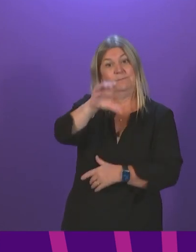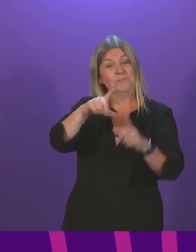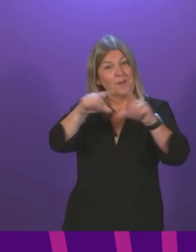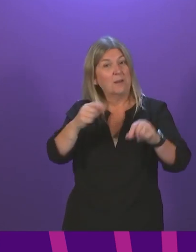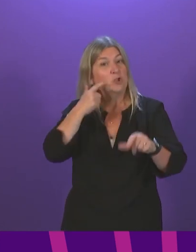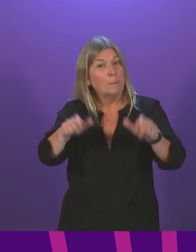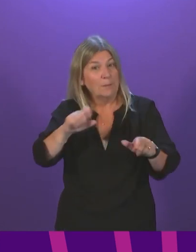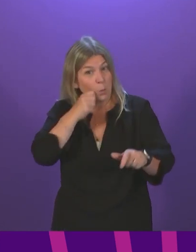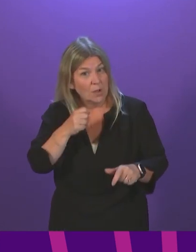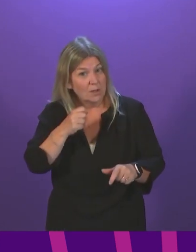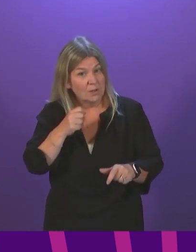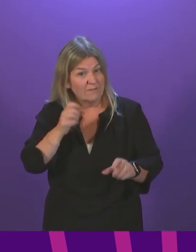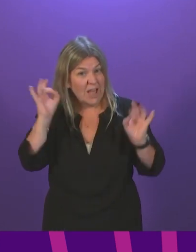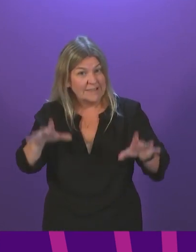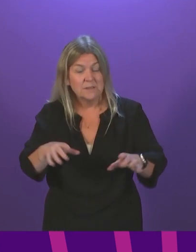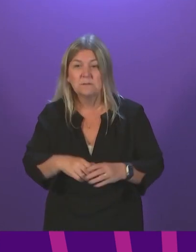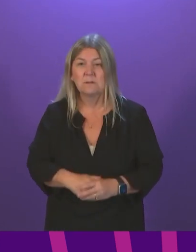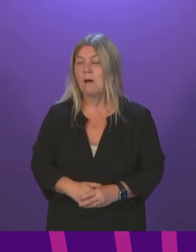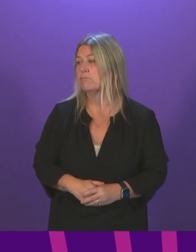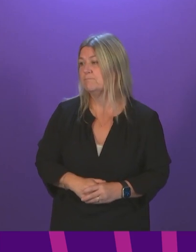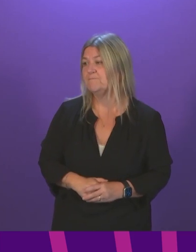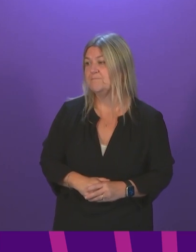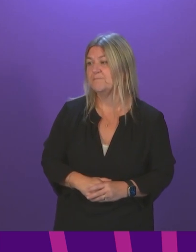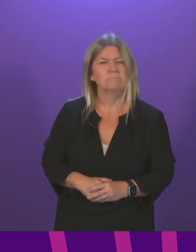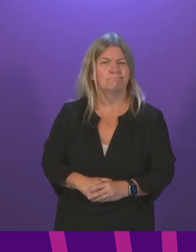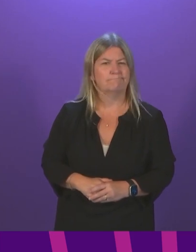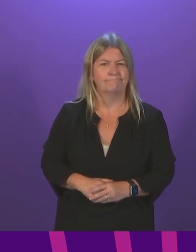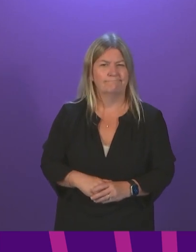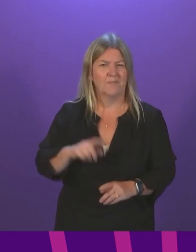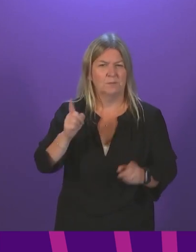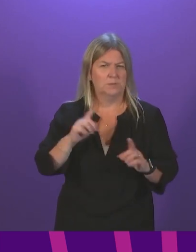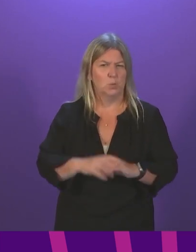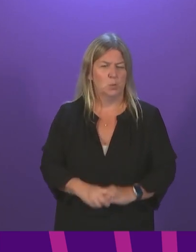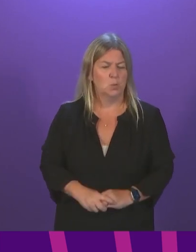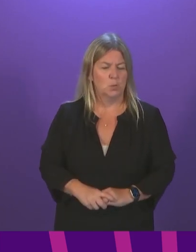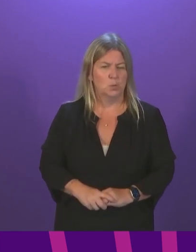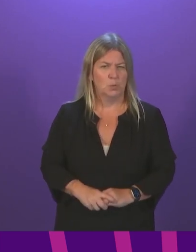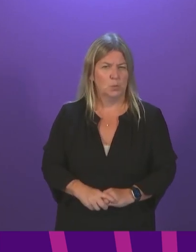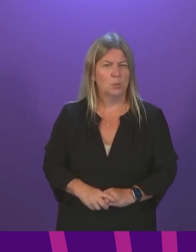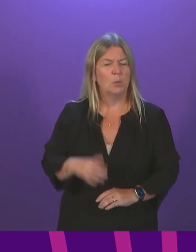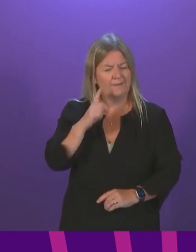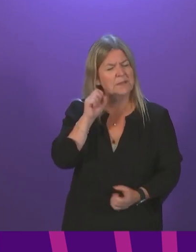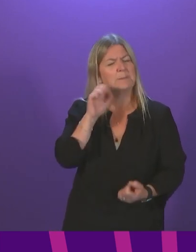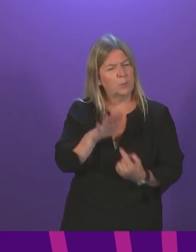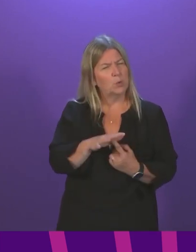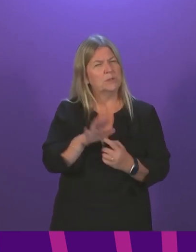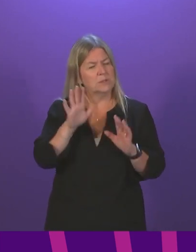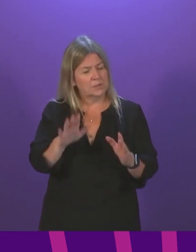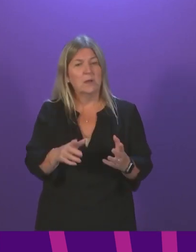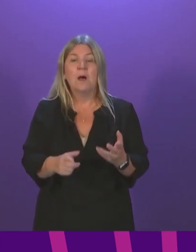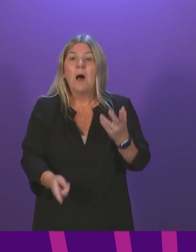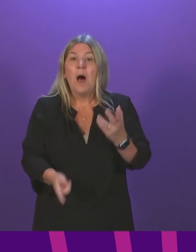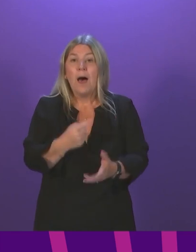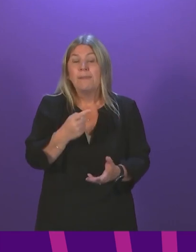No, I won't because I think it is really important that we don't rule out measures that many